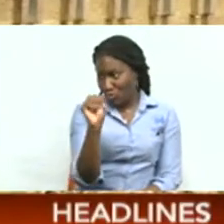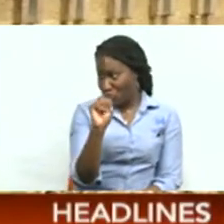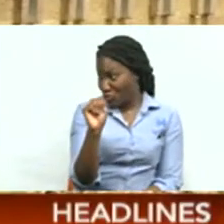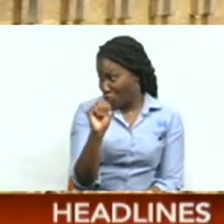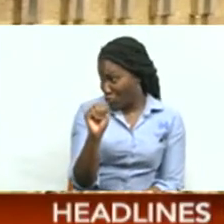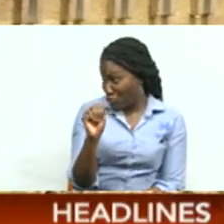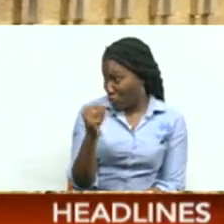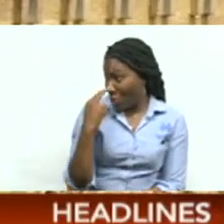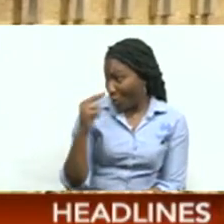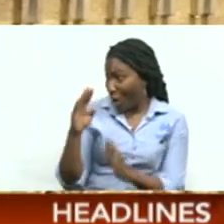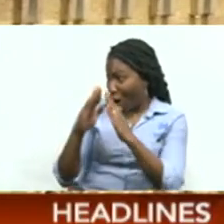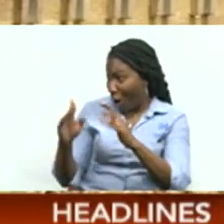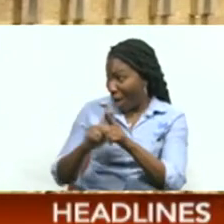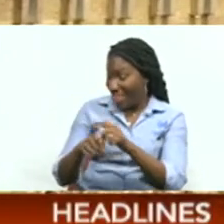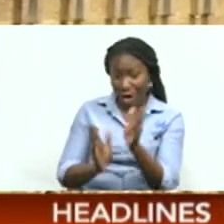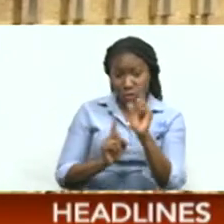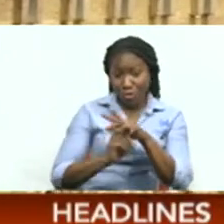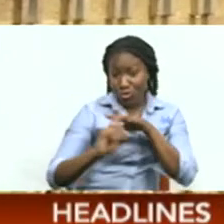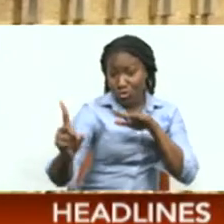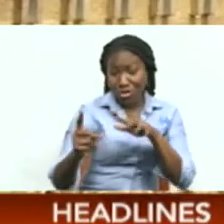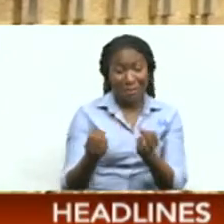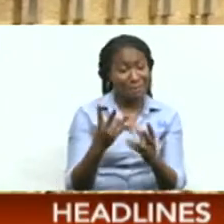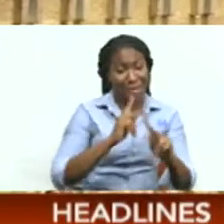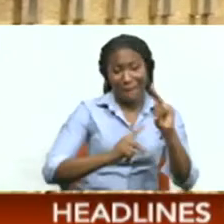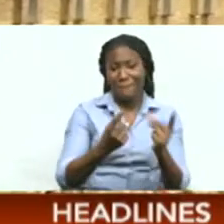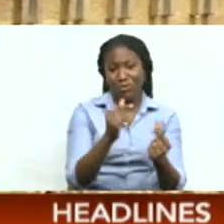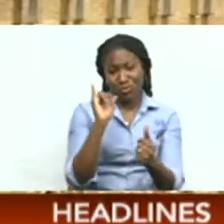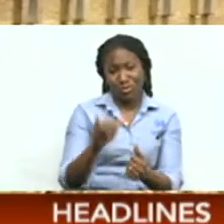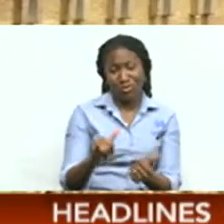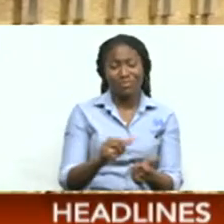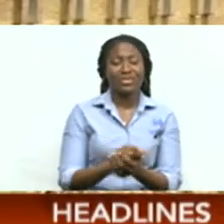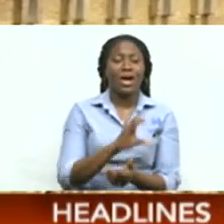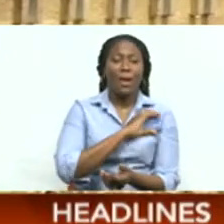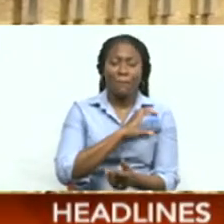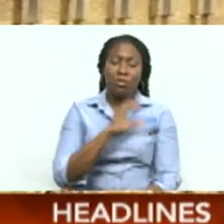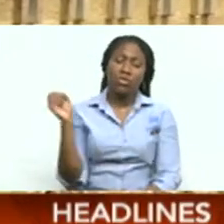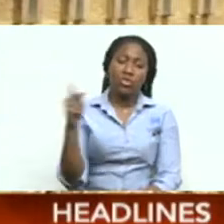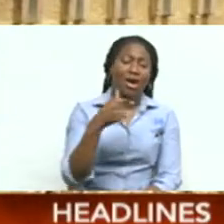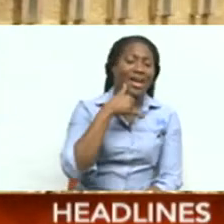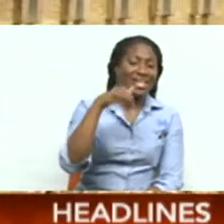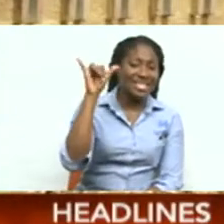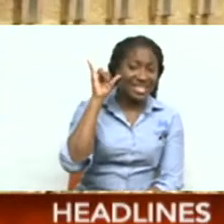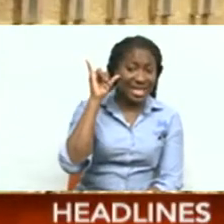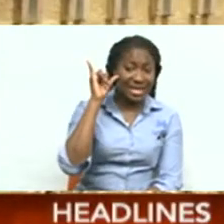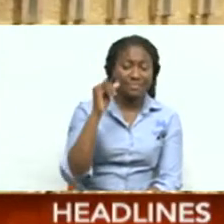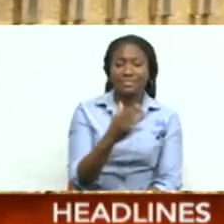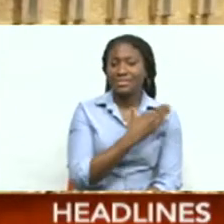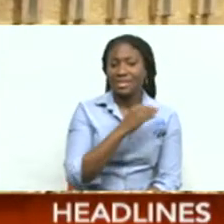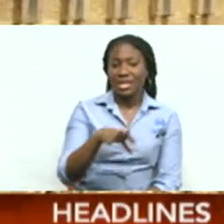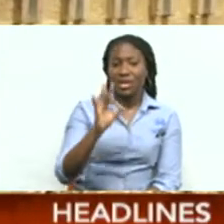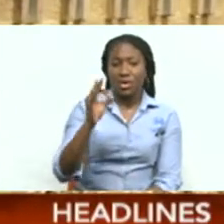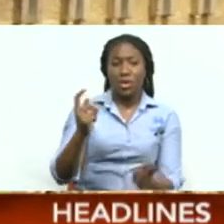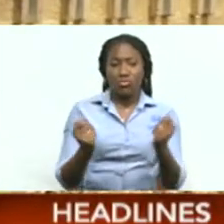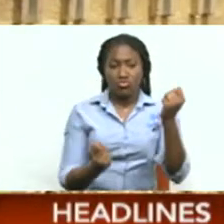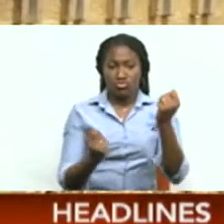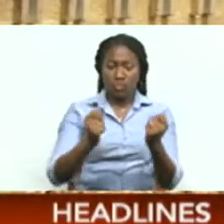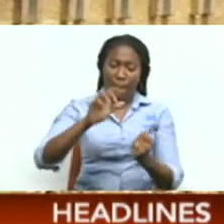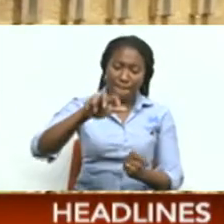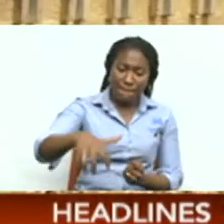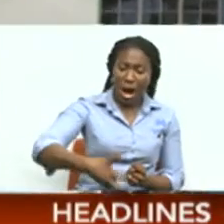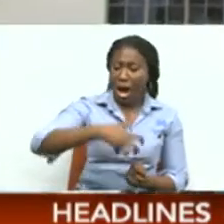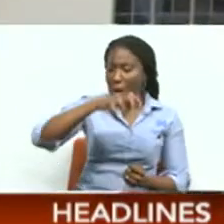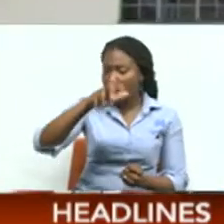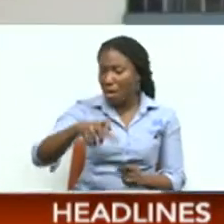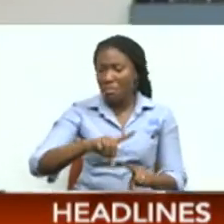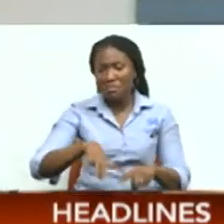drive off, a common thread since the discovery. Police officers returned yesterday with an excavator and cadaver dogs but left empty